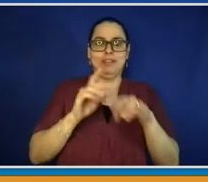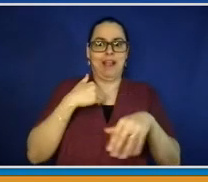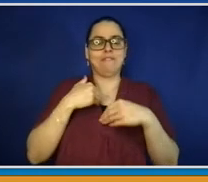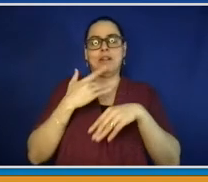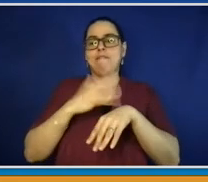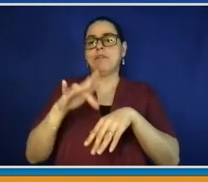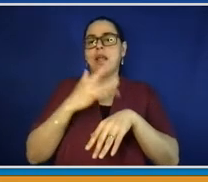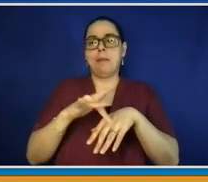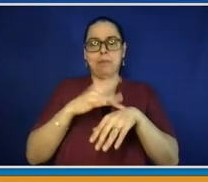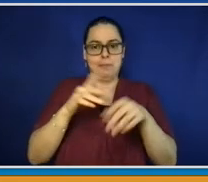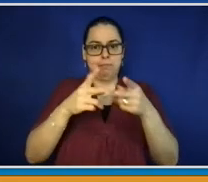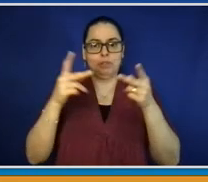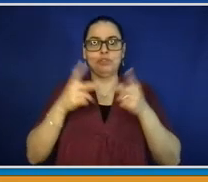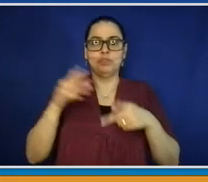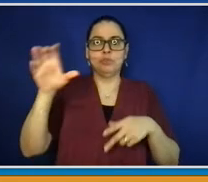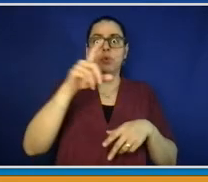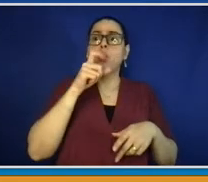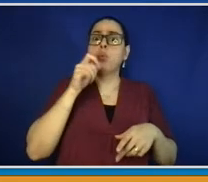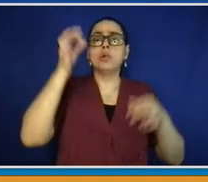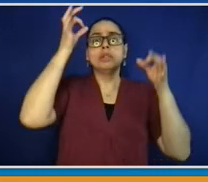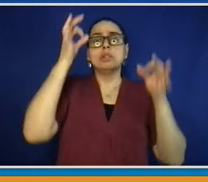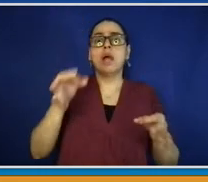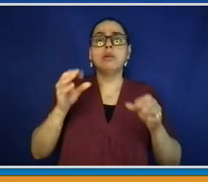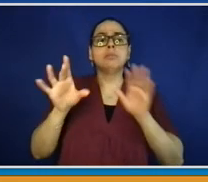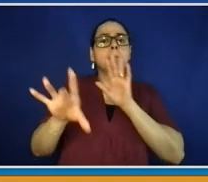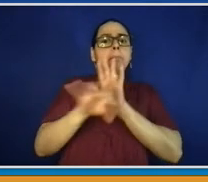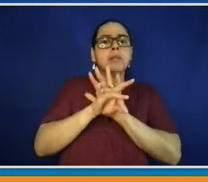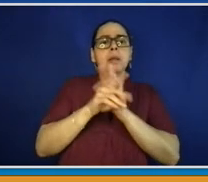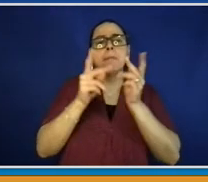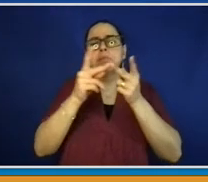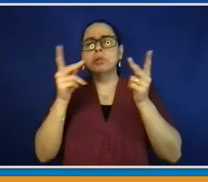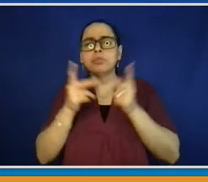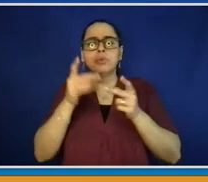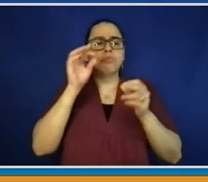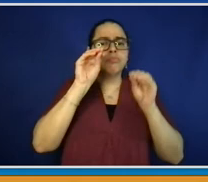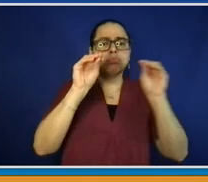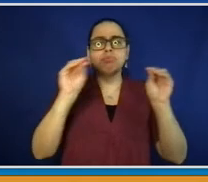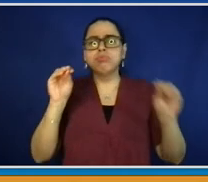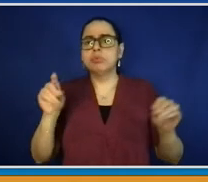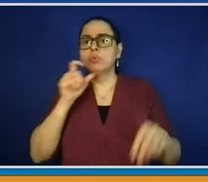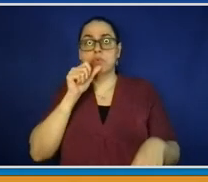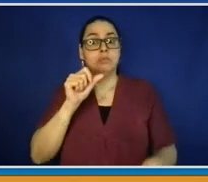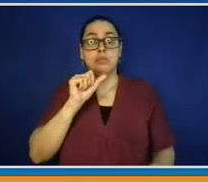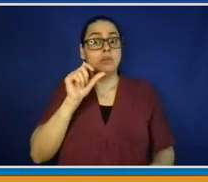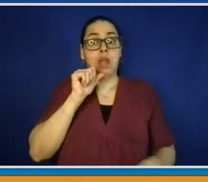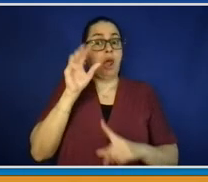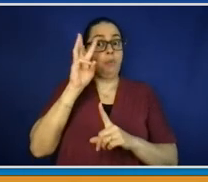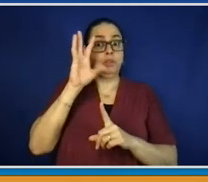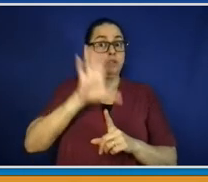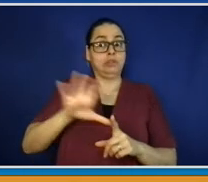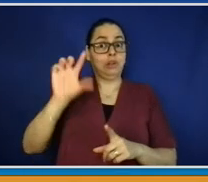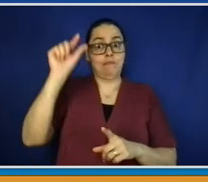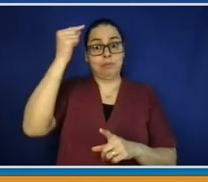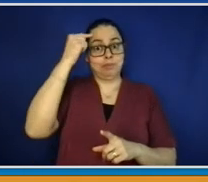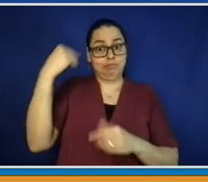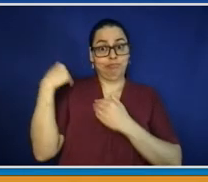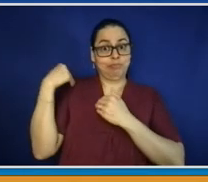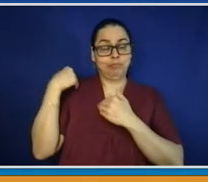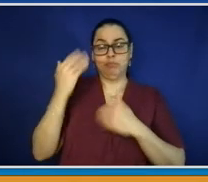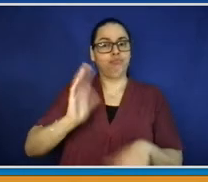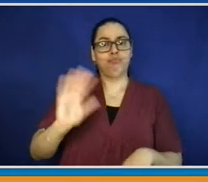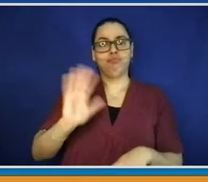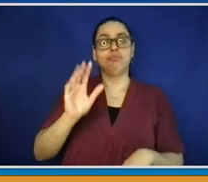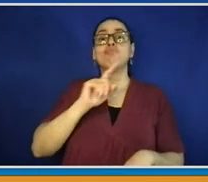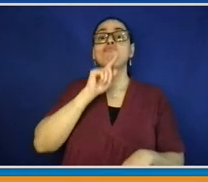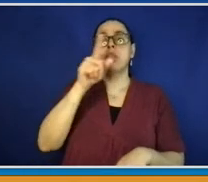of Legislators. They operate under direction from the state Board of Elections, and they're given the discretion to establish as many local voting sites